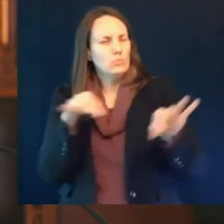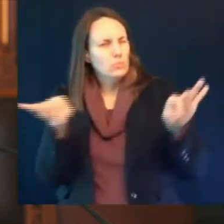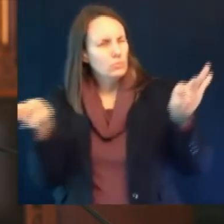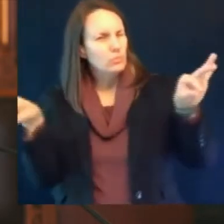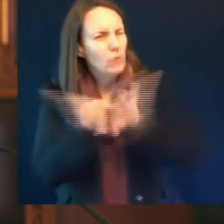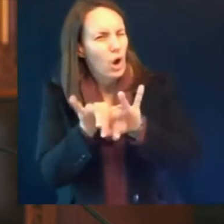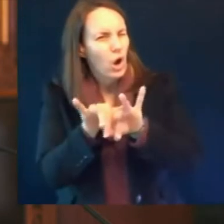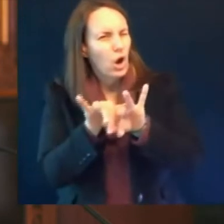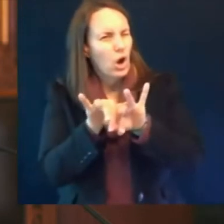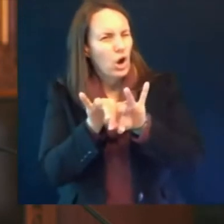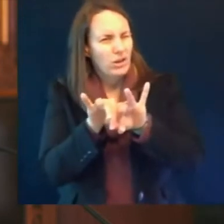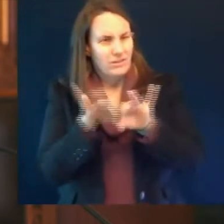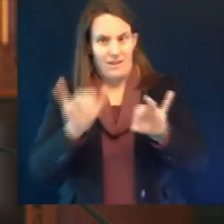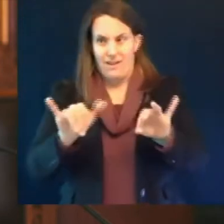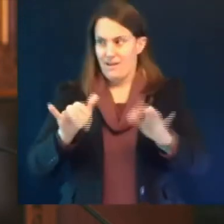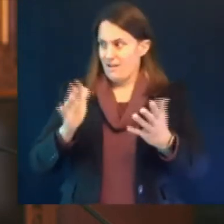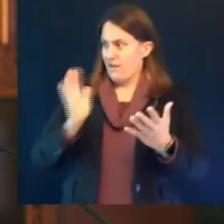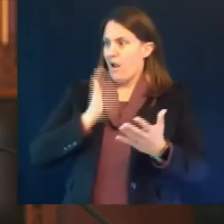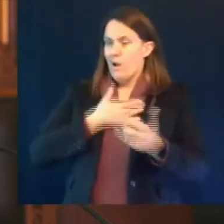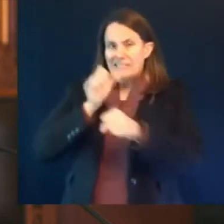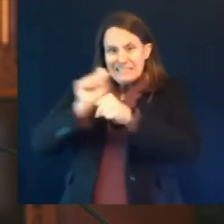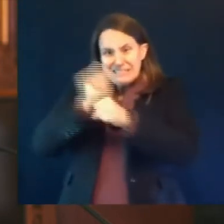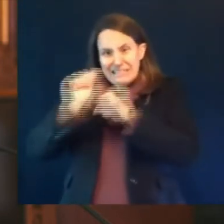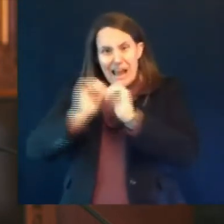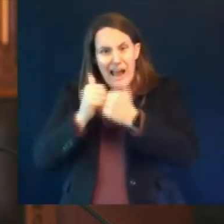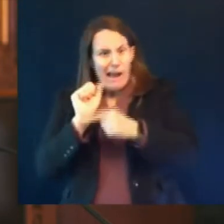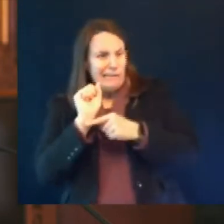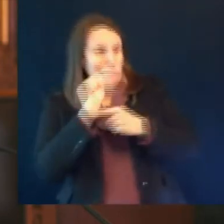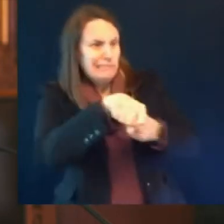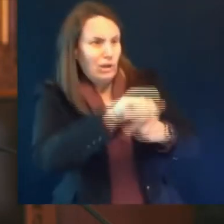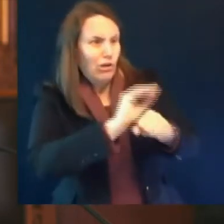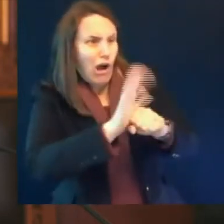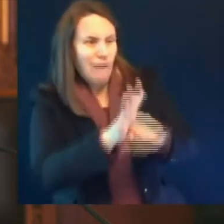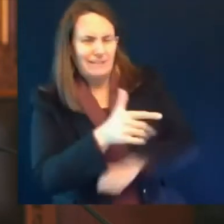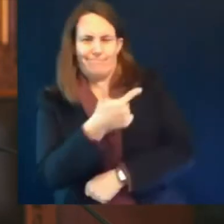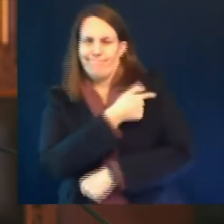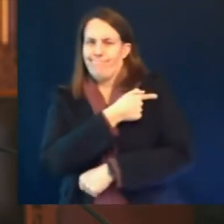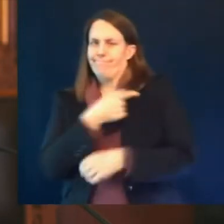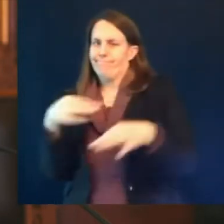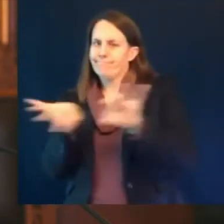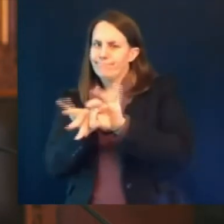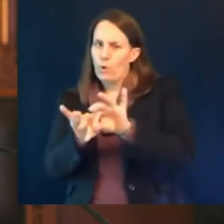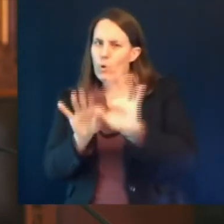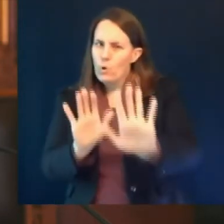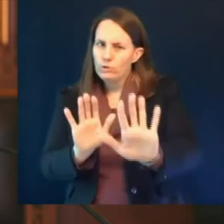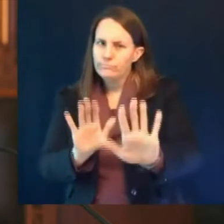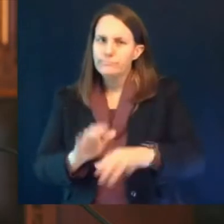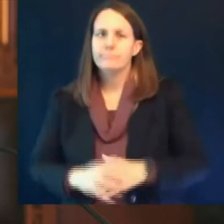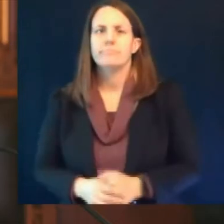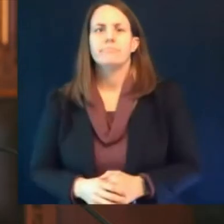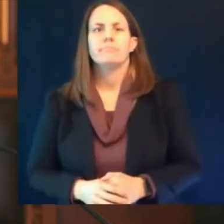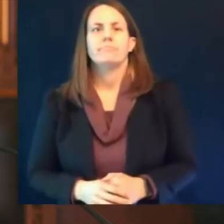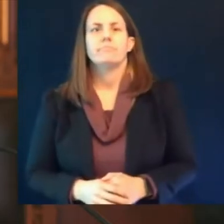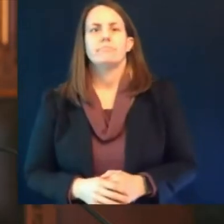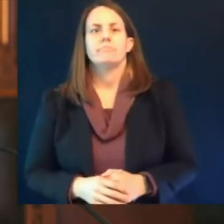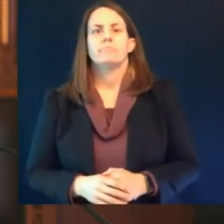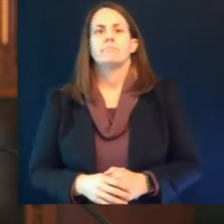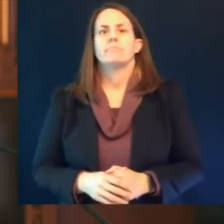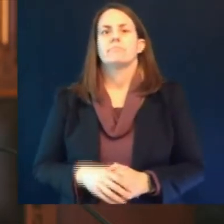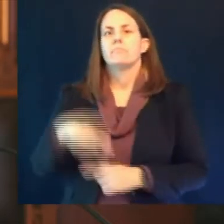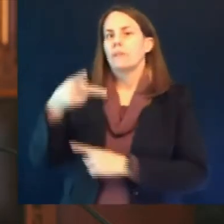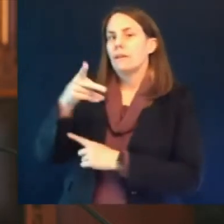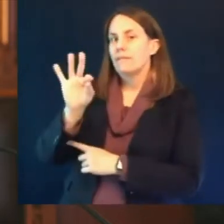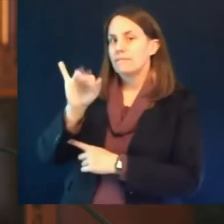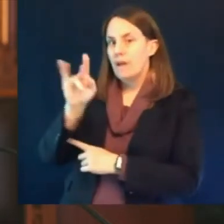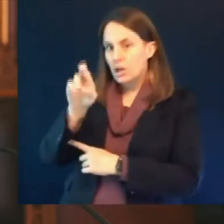lives there have been zero reports of these adverse events in the pfizer and moderna vaccines and we at